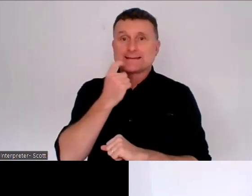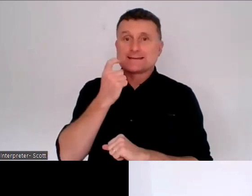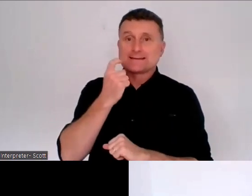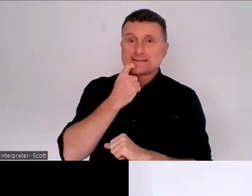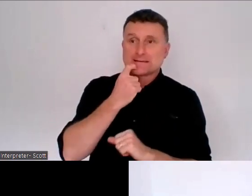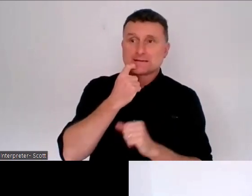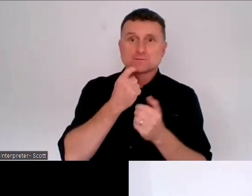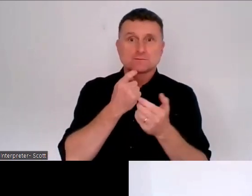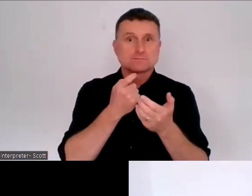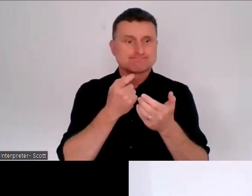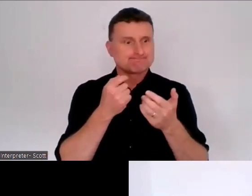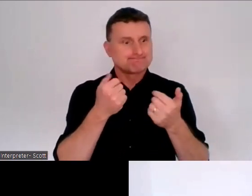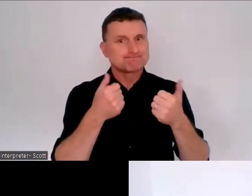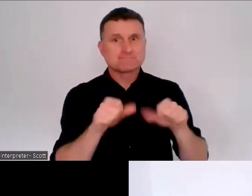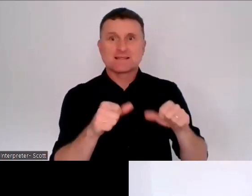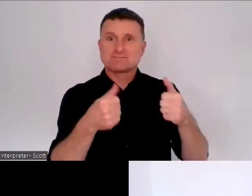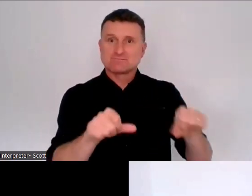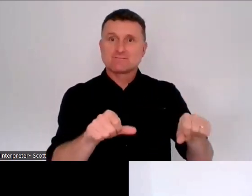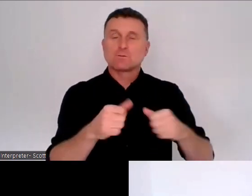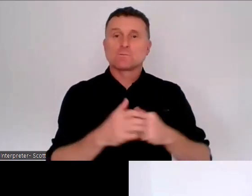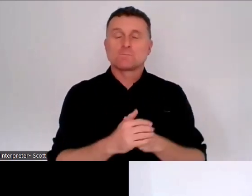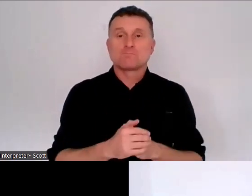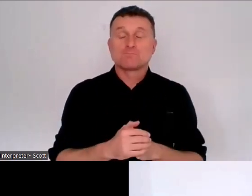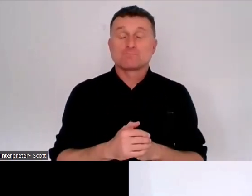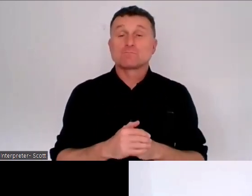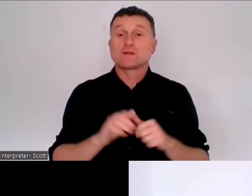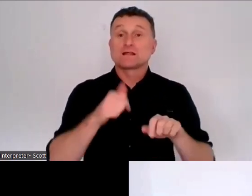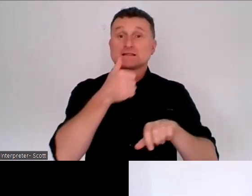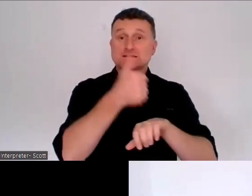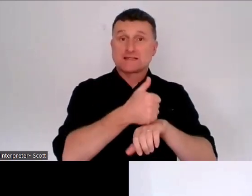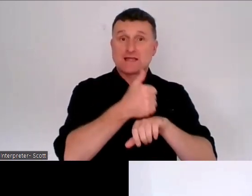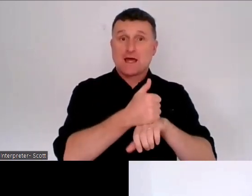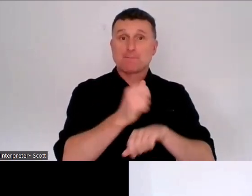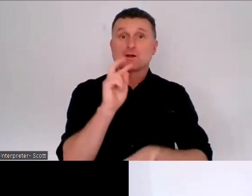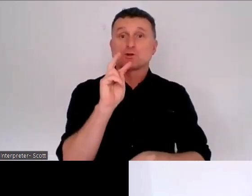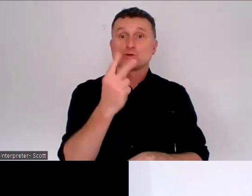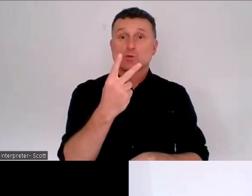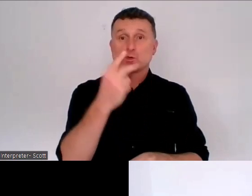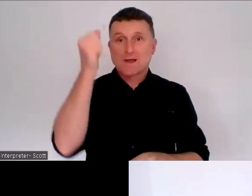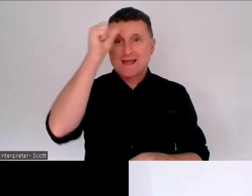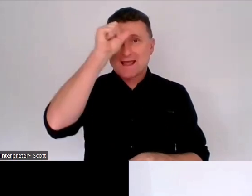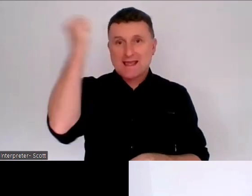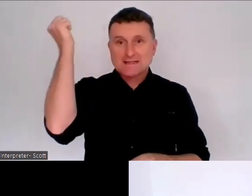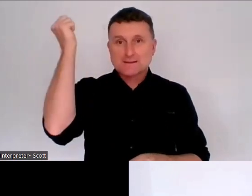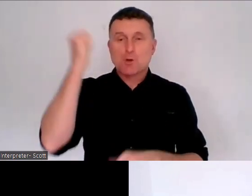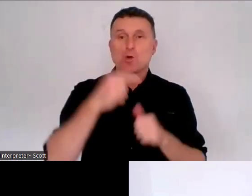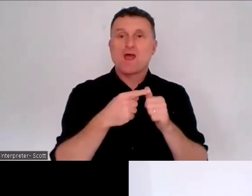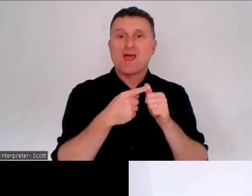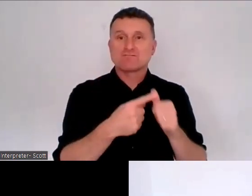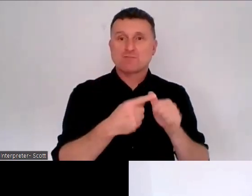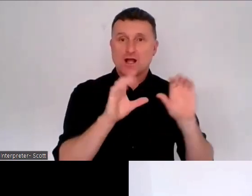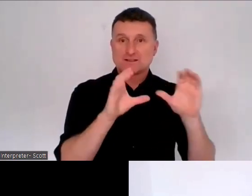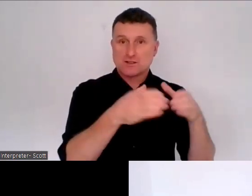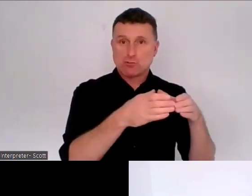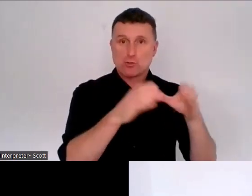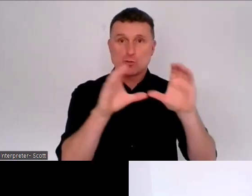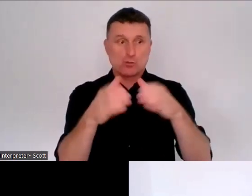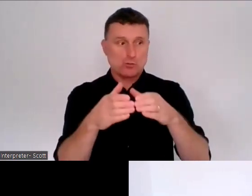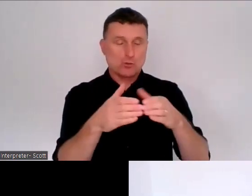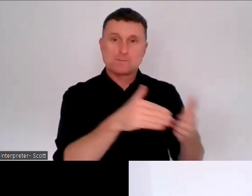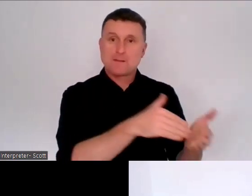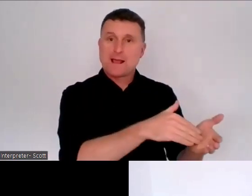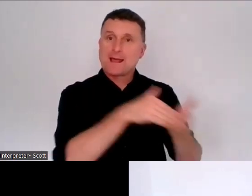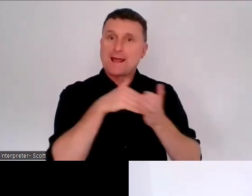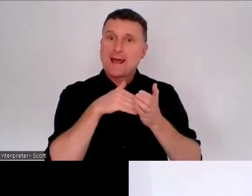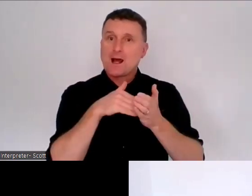We've also established two expert advisory groups to guide us through our review. So one of those is made up